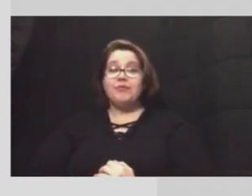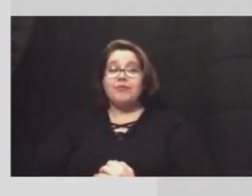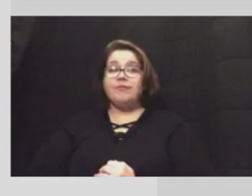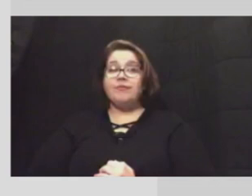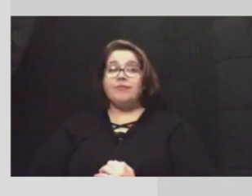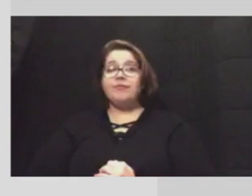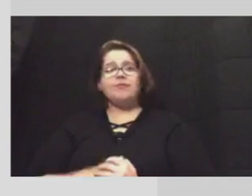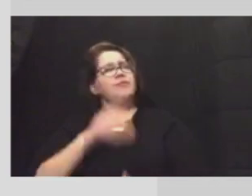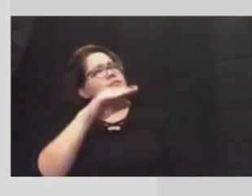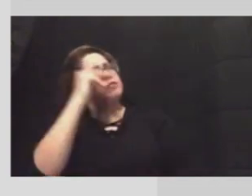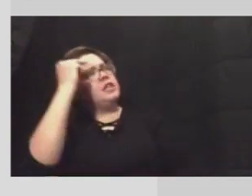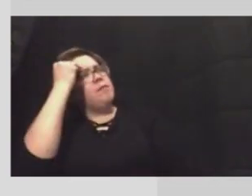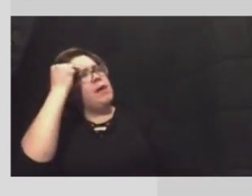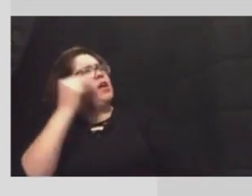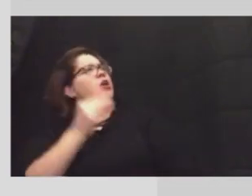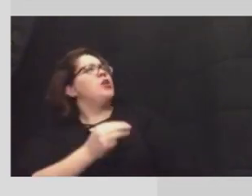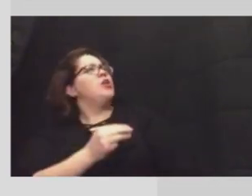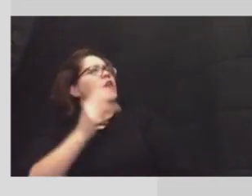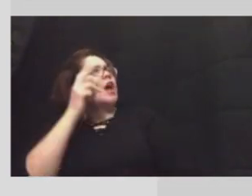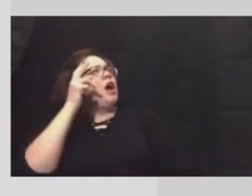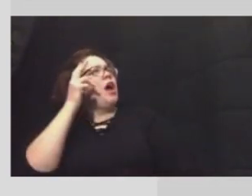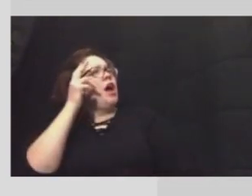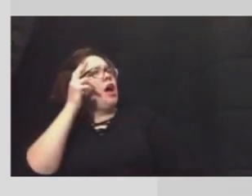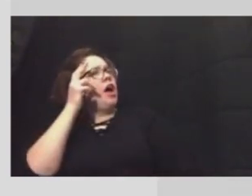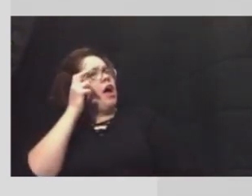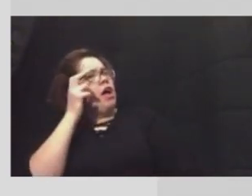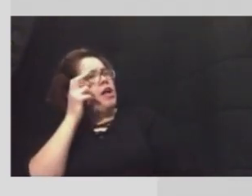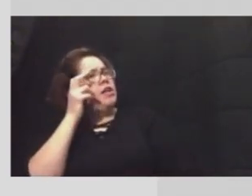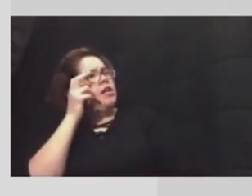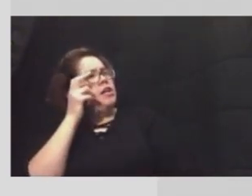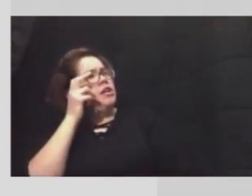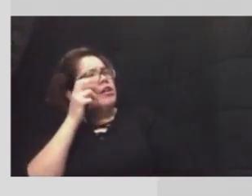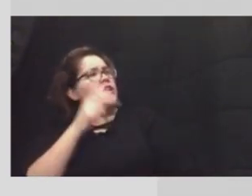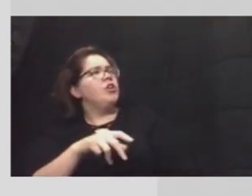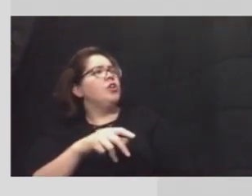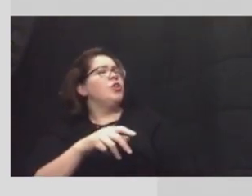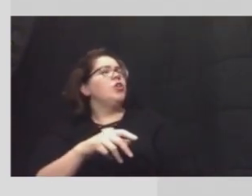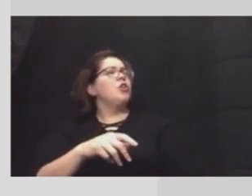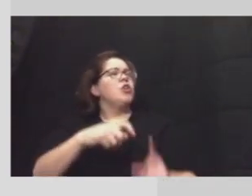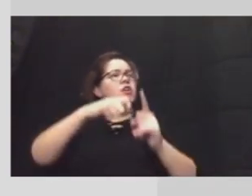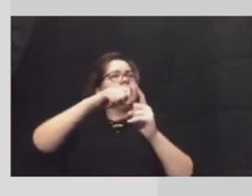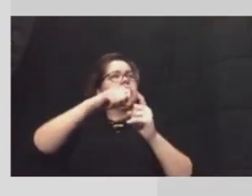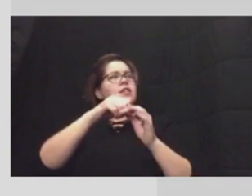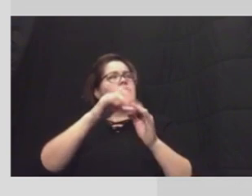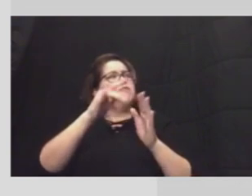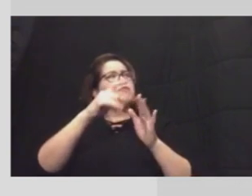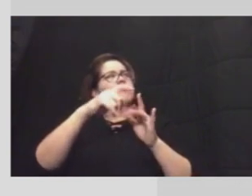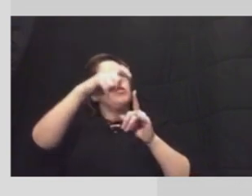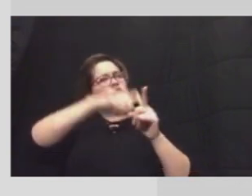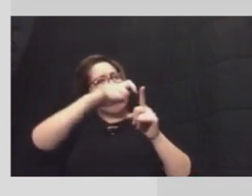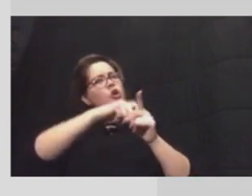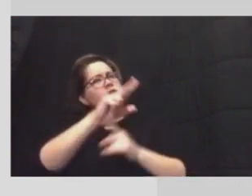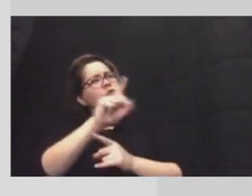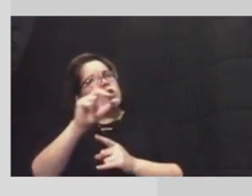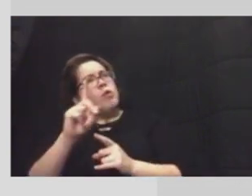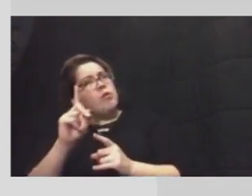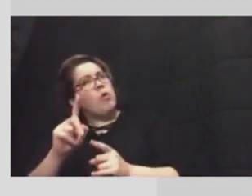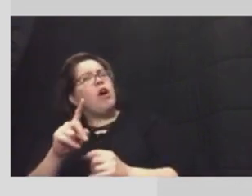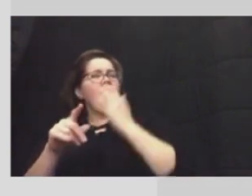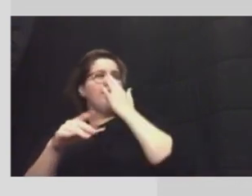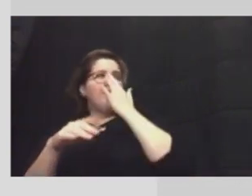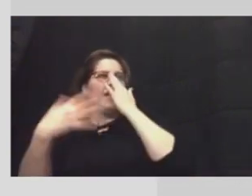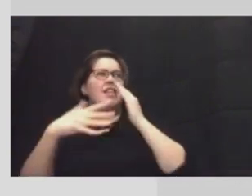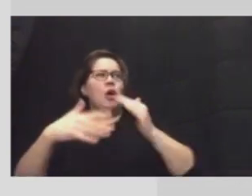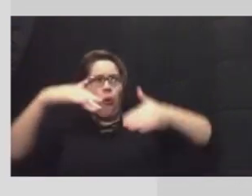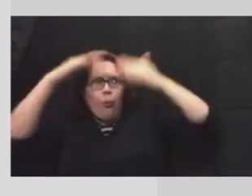mayor nierenberg i hear 9-11 lines are overwhelmed with 3-1-1 calls is the city increasing staffing at 3